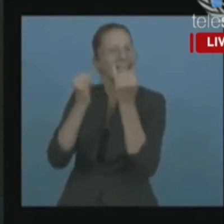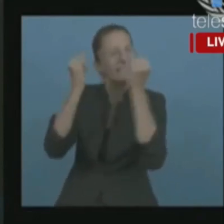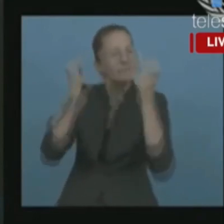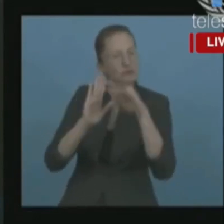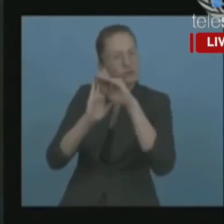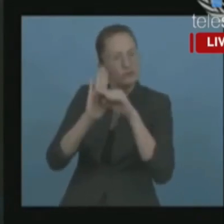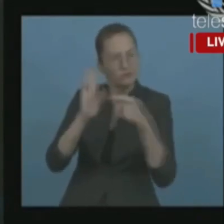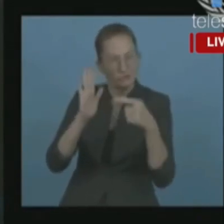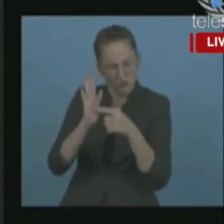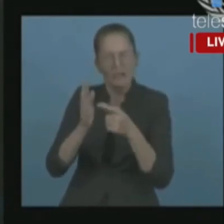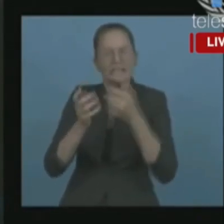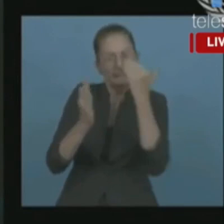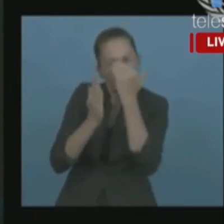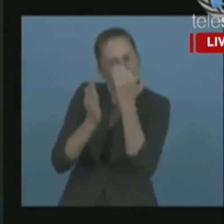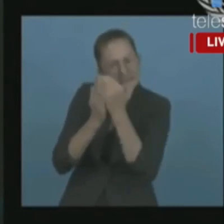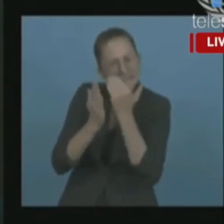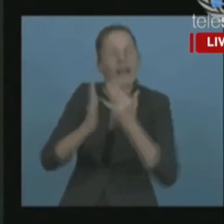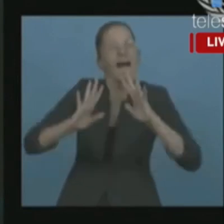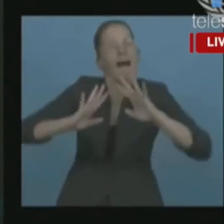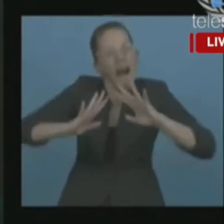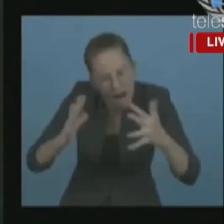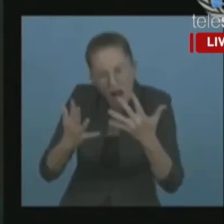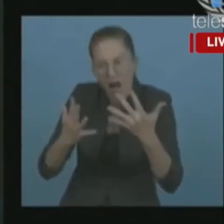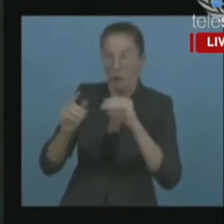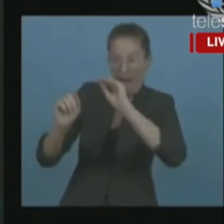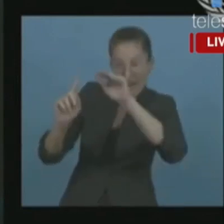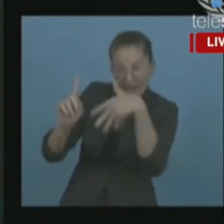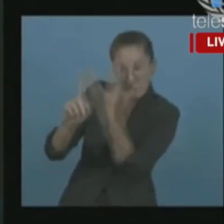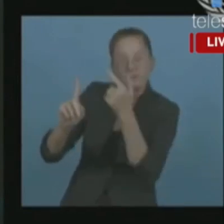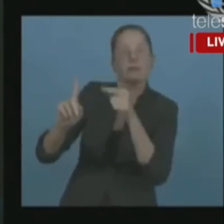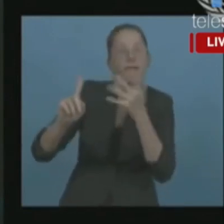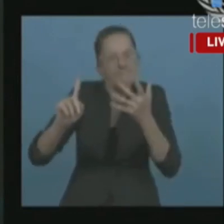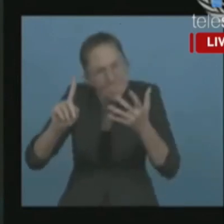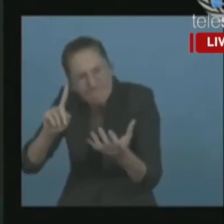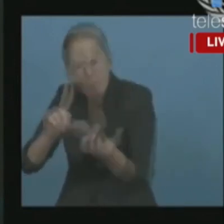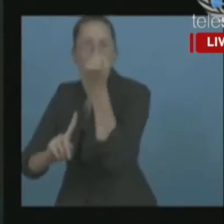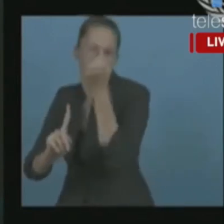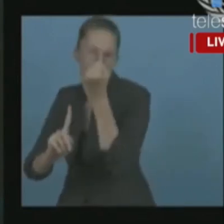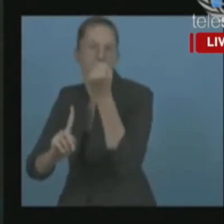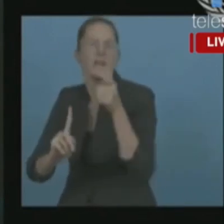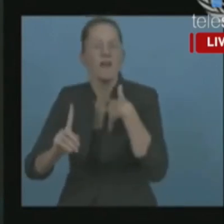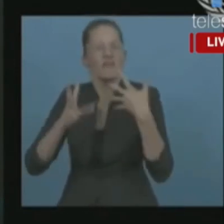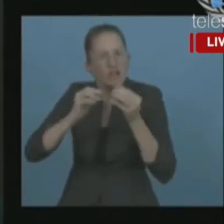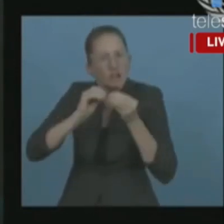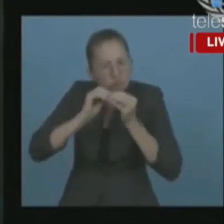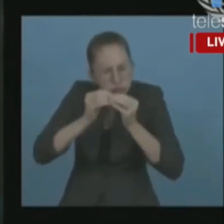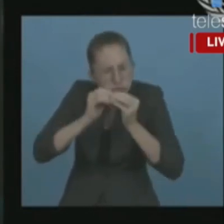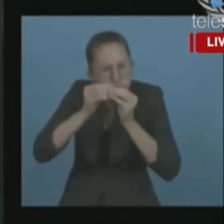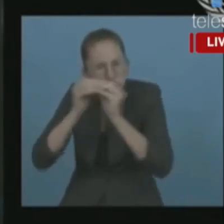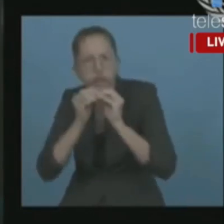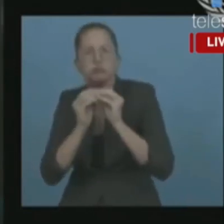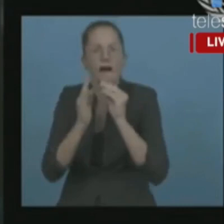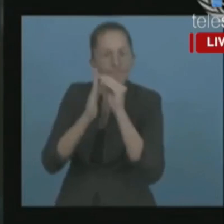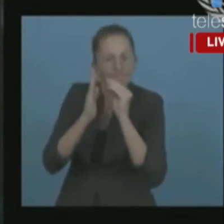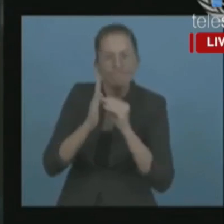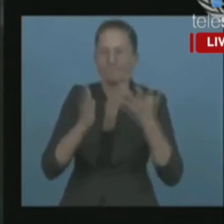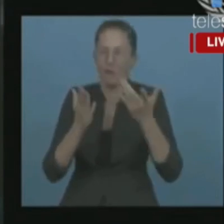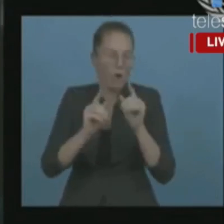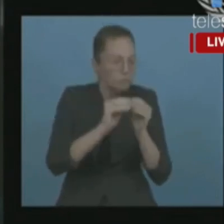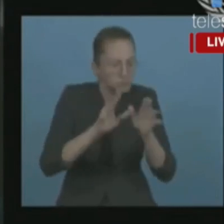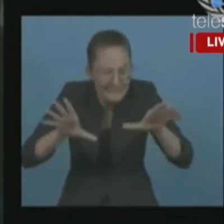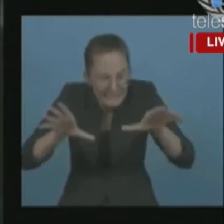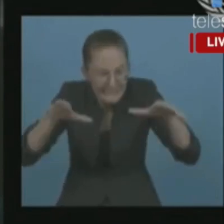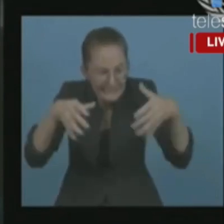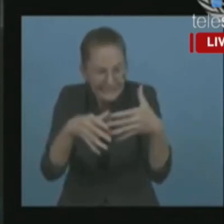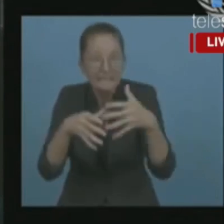also accelerated the objective of sustainable development towards